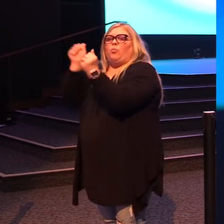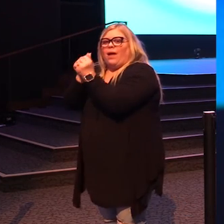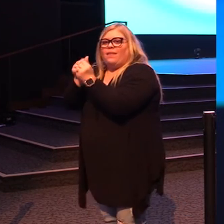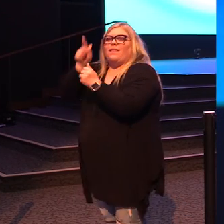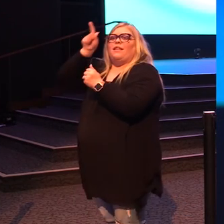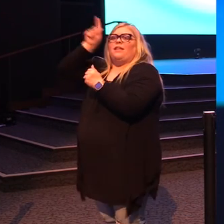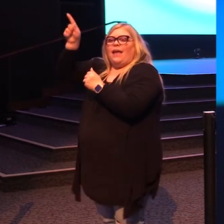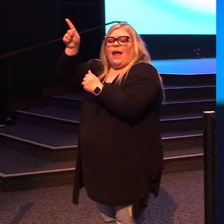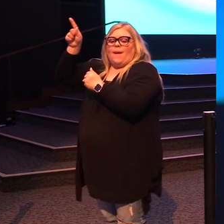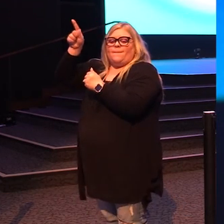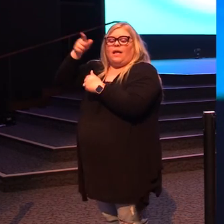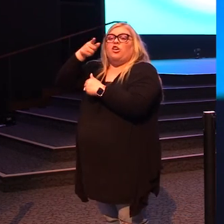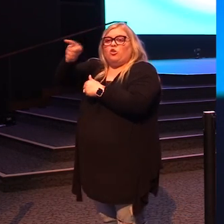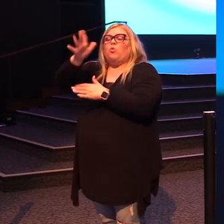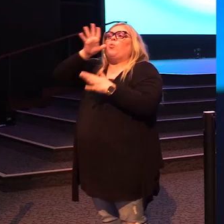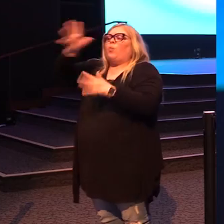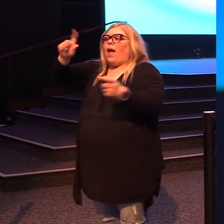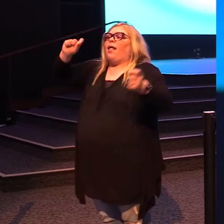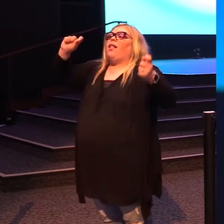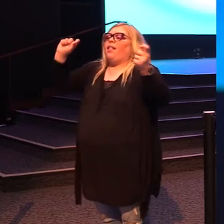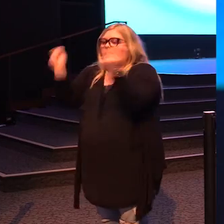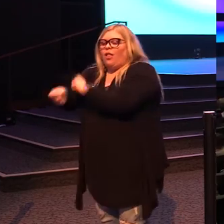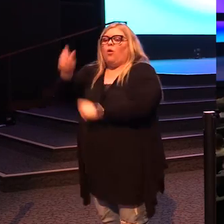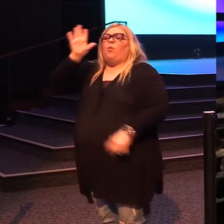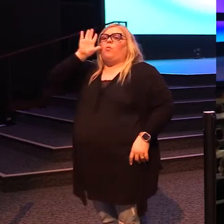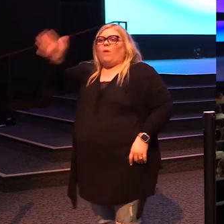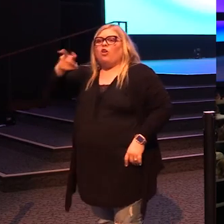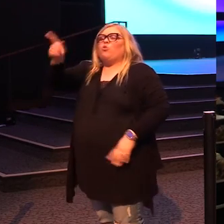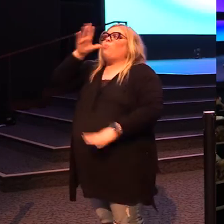You will flourish. Stay.